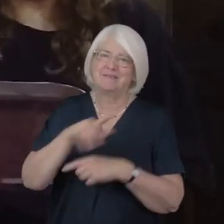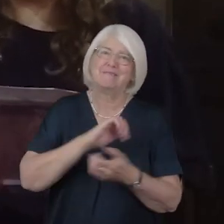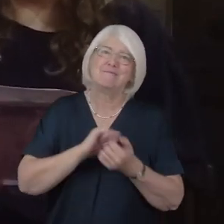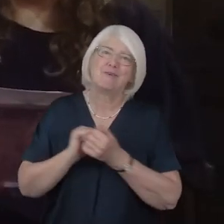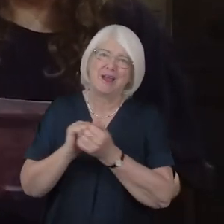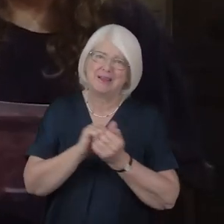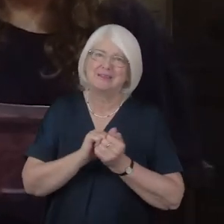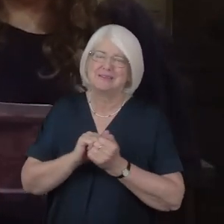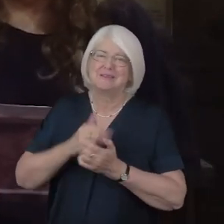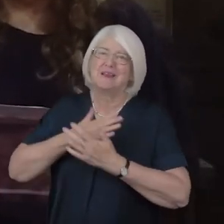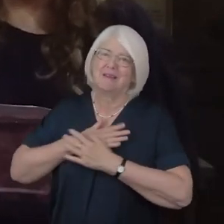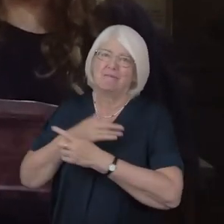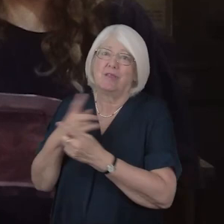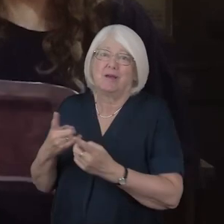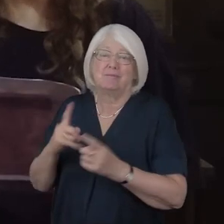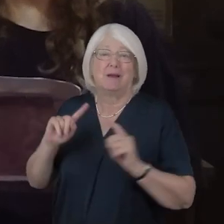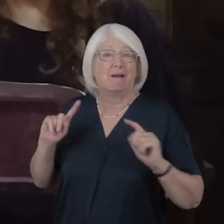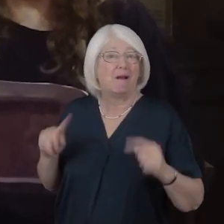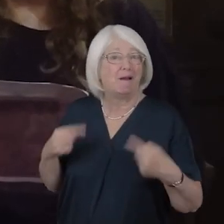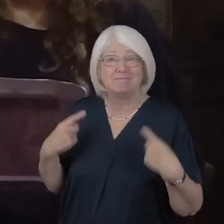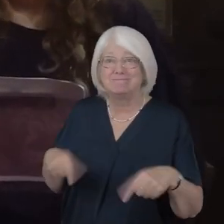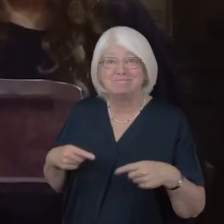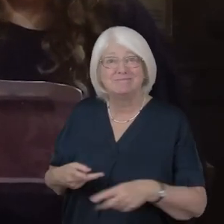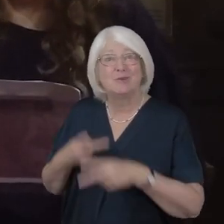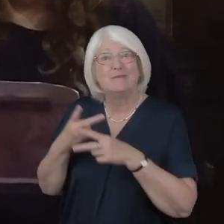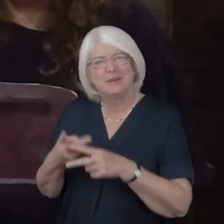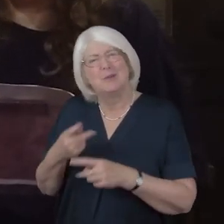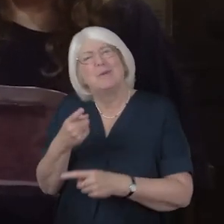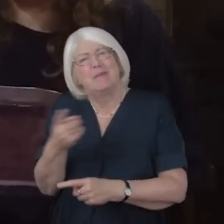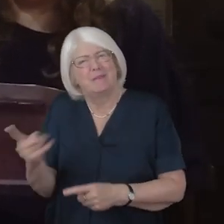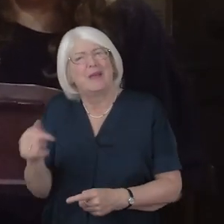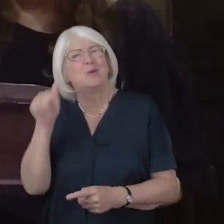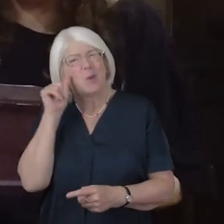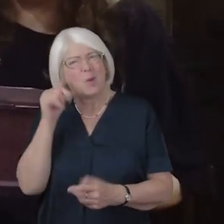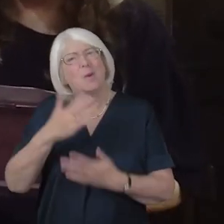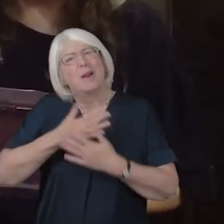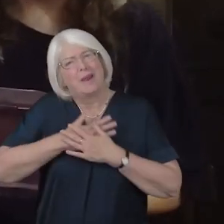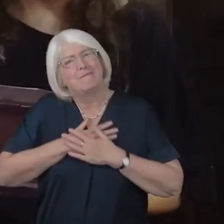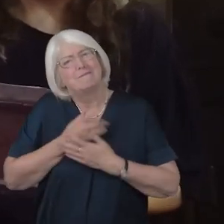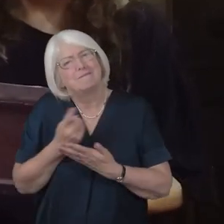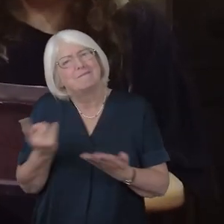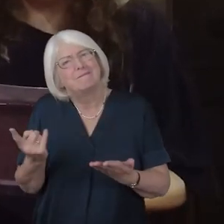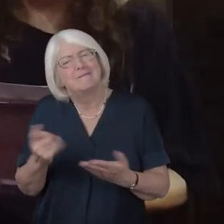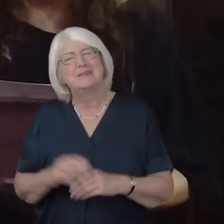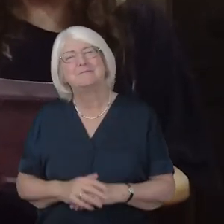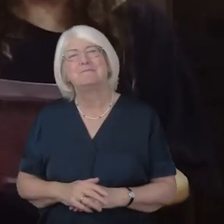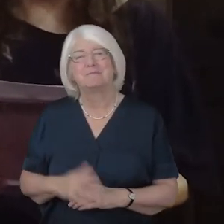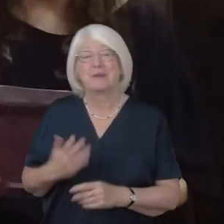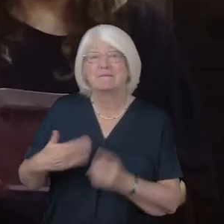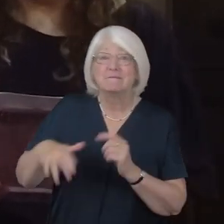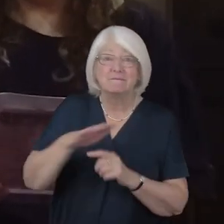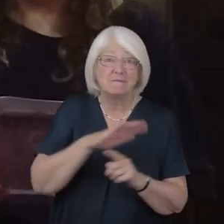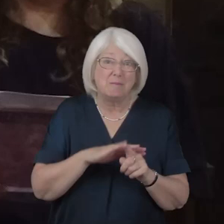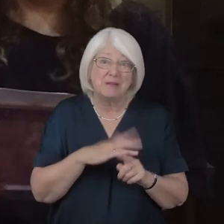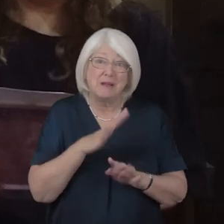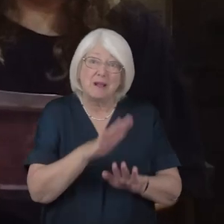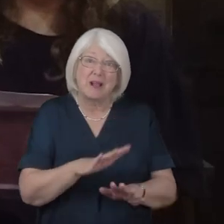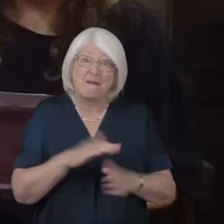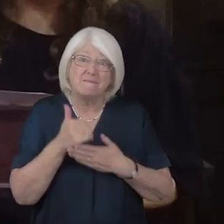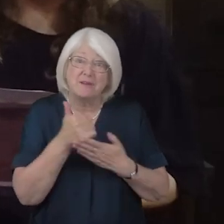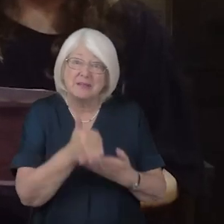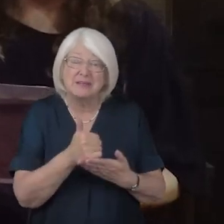from visiting regularly and that families will be comforted in the pain of this enforced